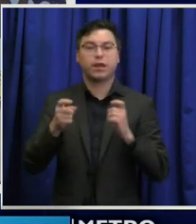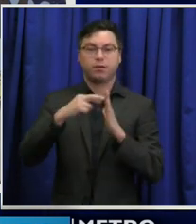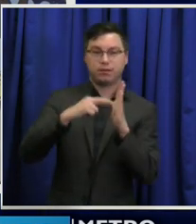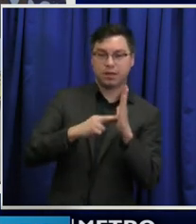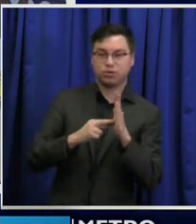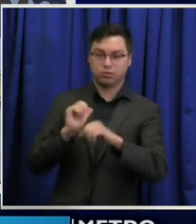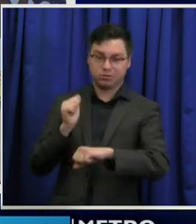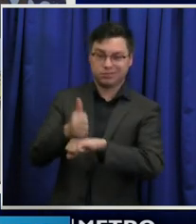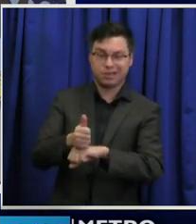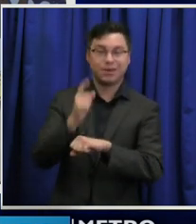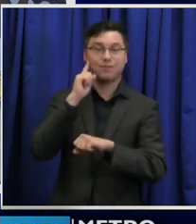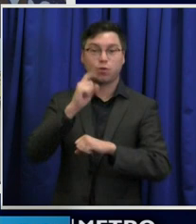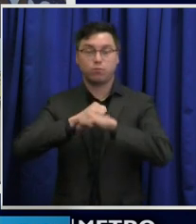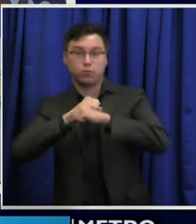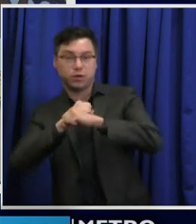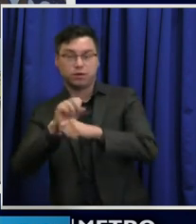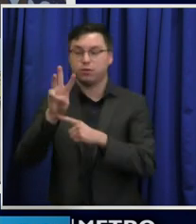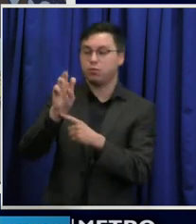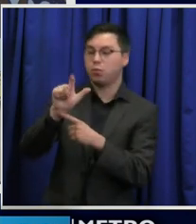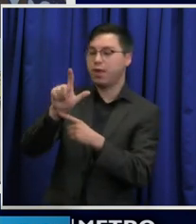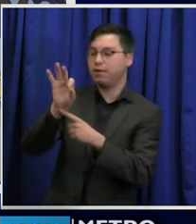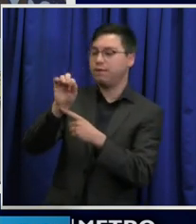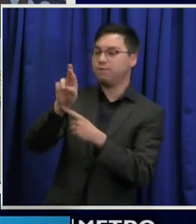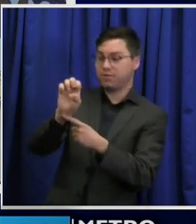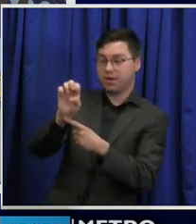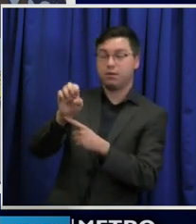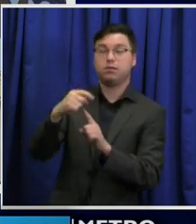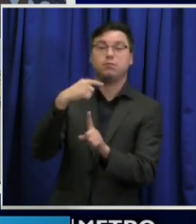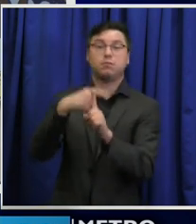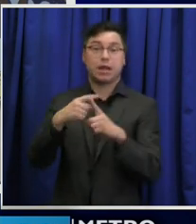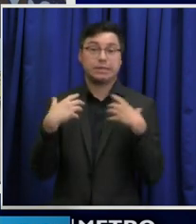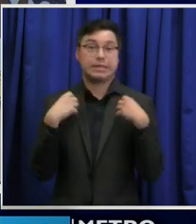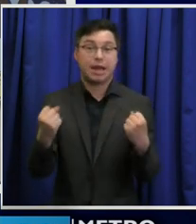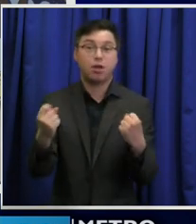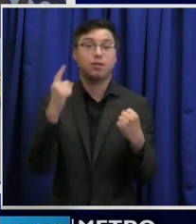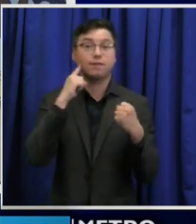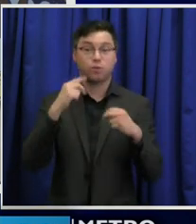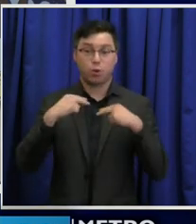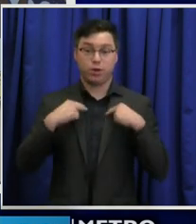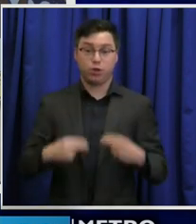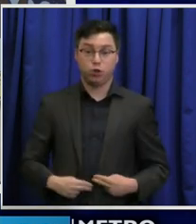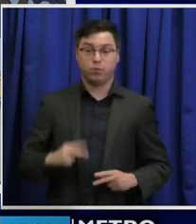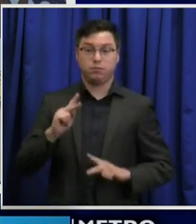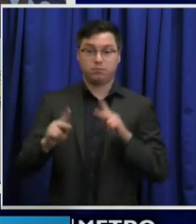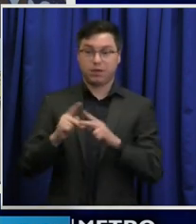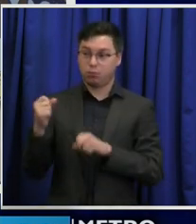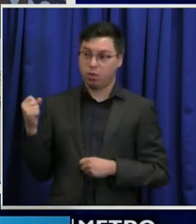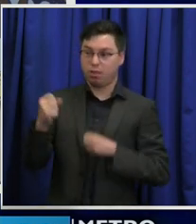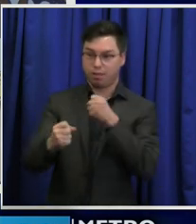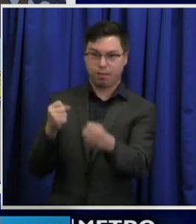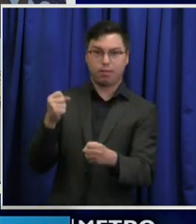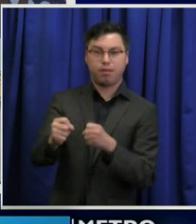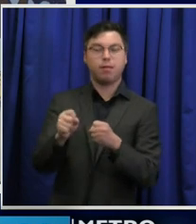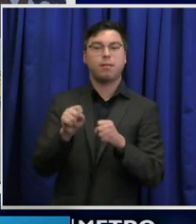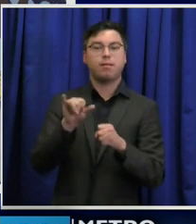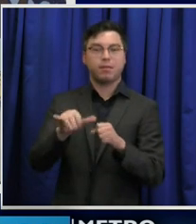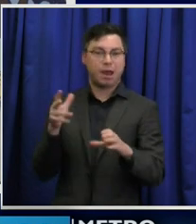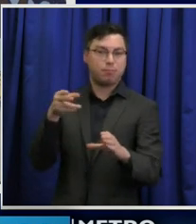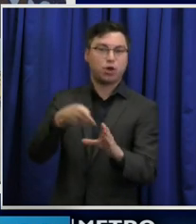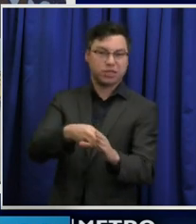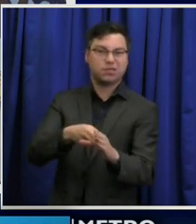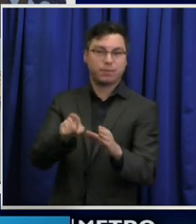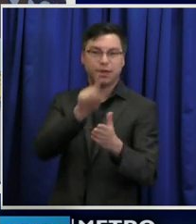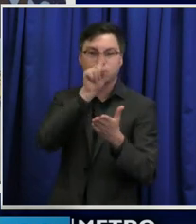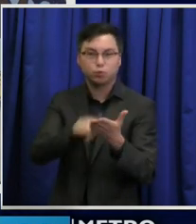the welfare and health of human subjects that participate in research. Some notable